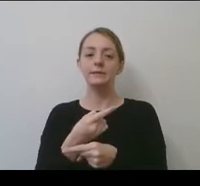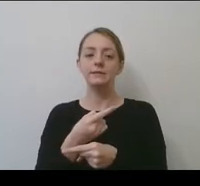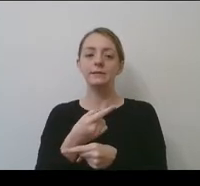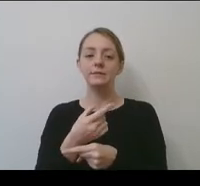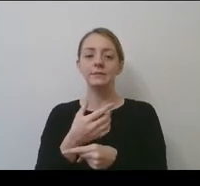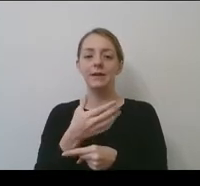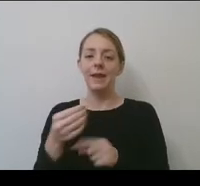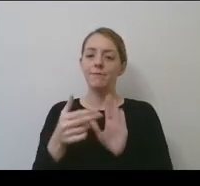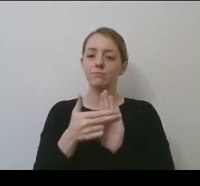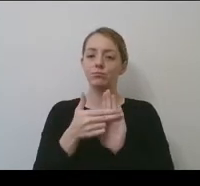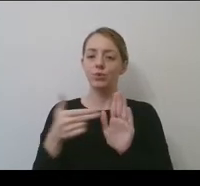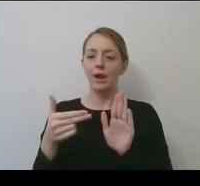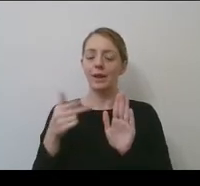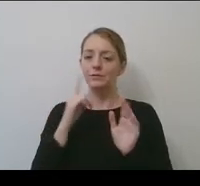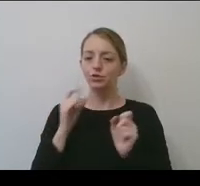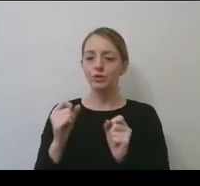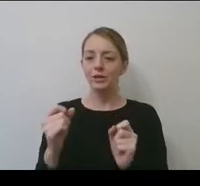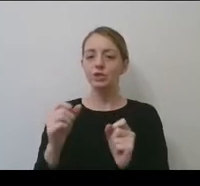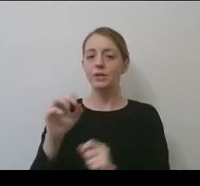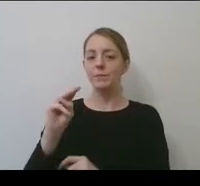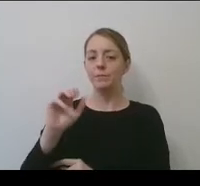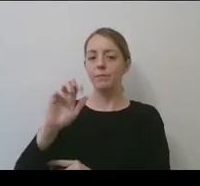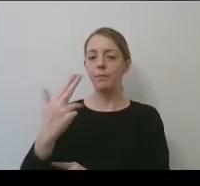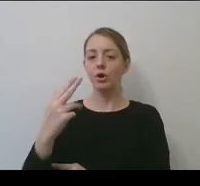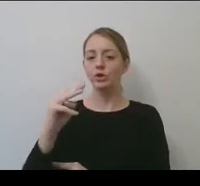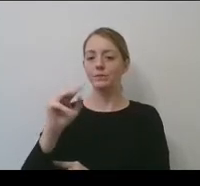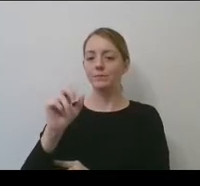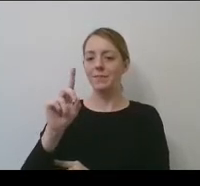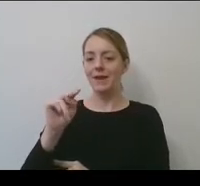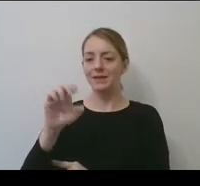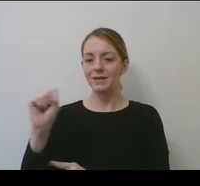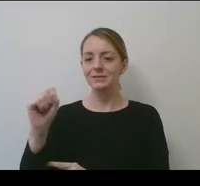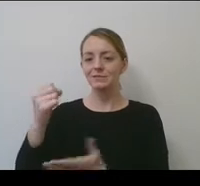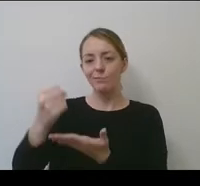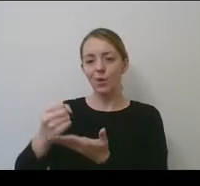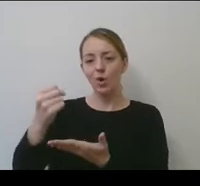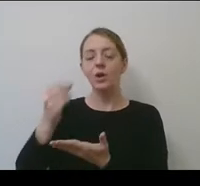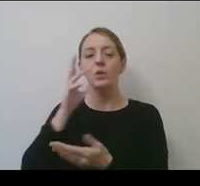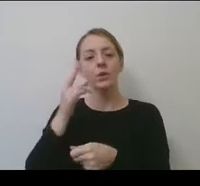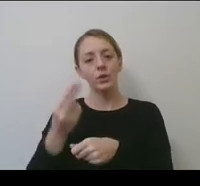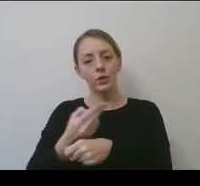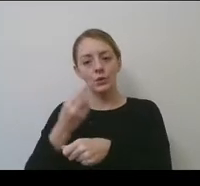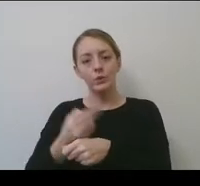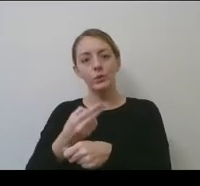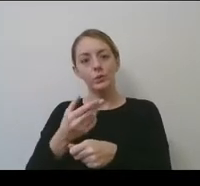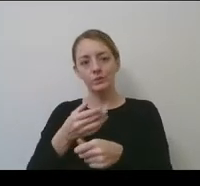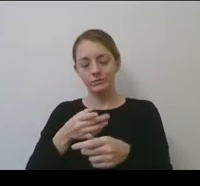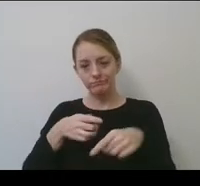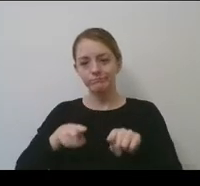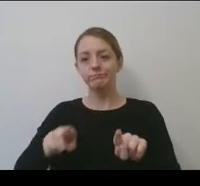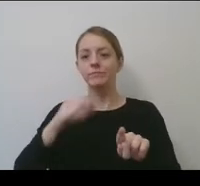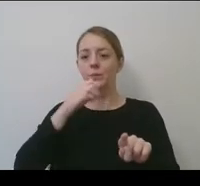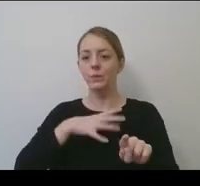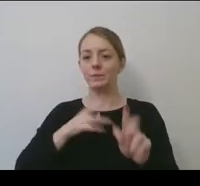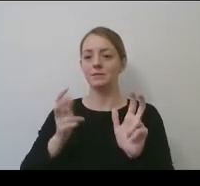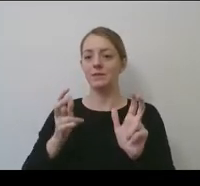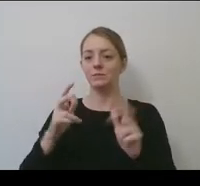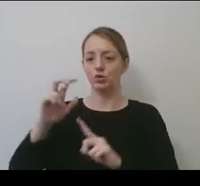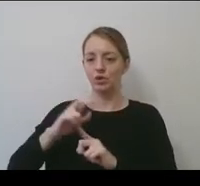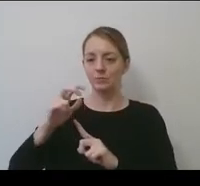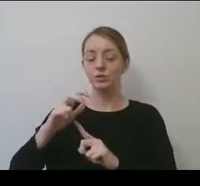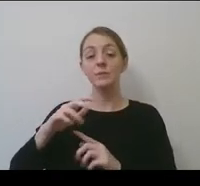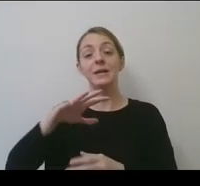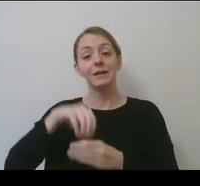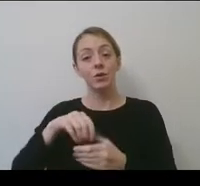brand strategy, the March Madness mark being used throughout the women's basketball championship this year, including those first four